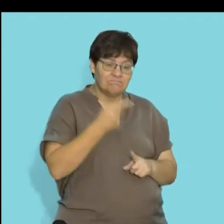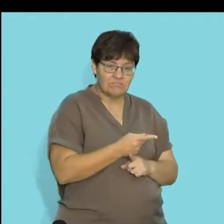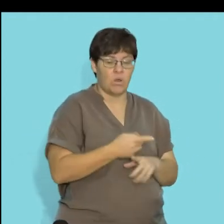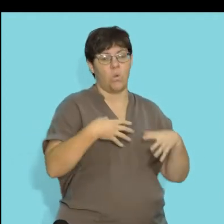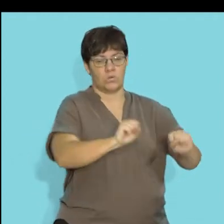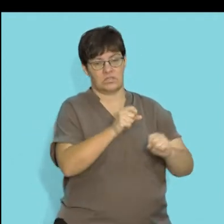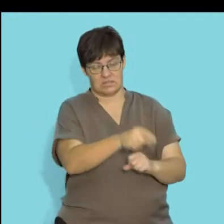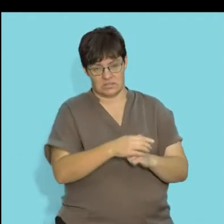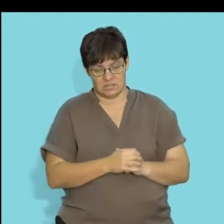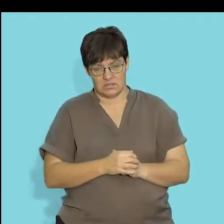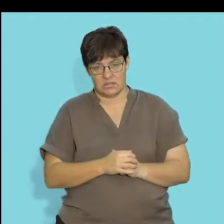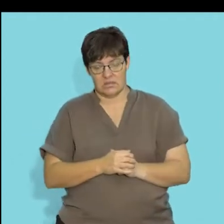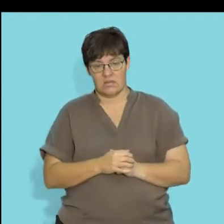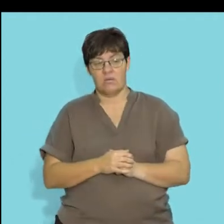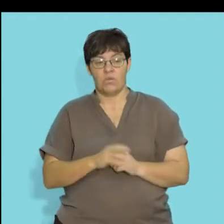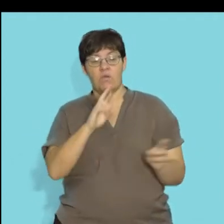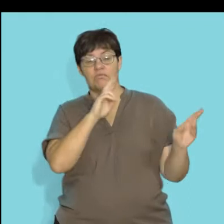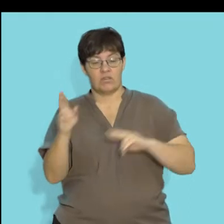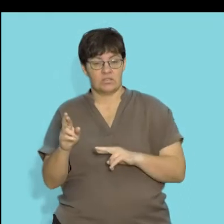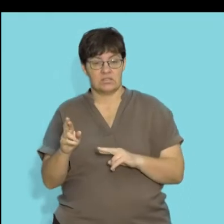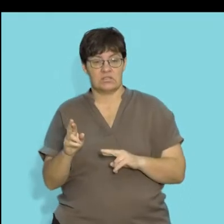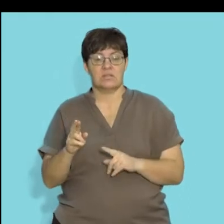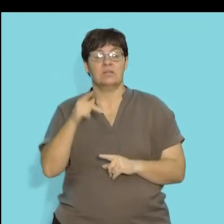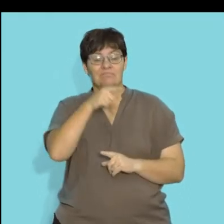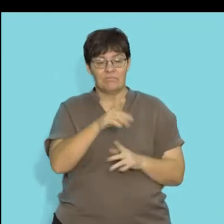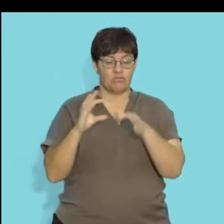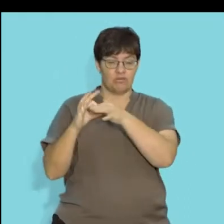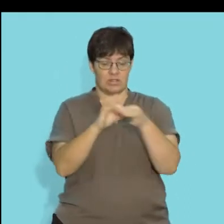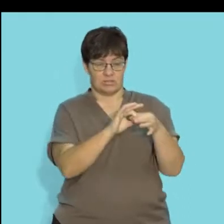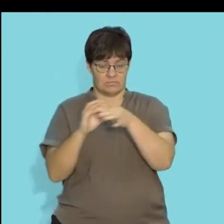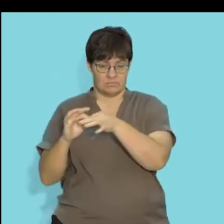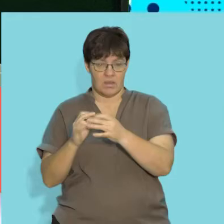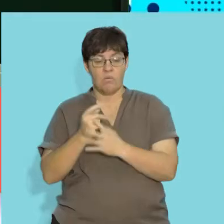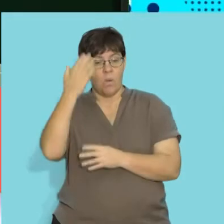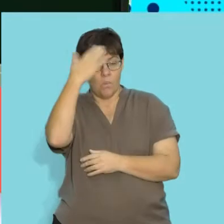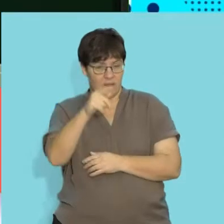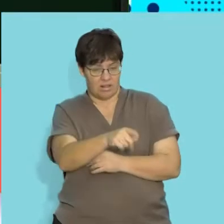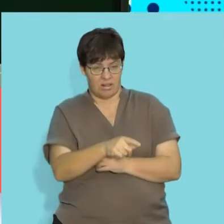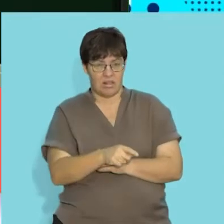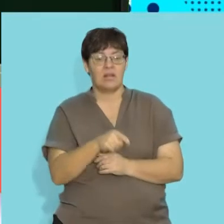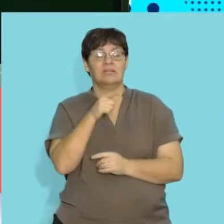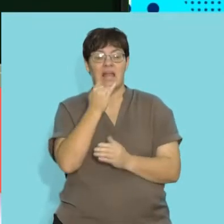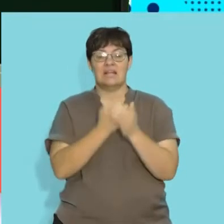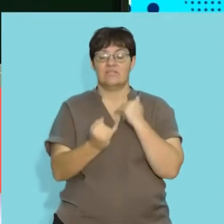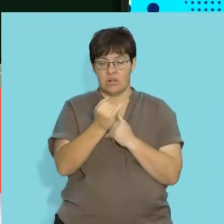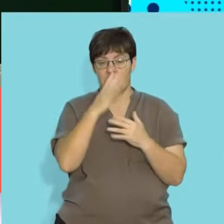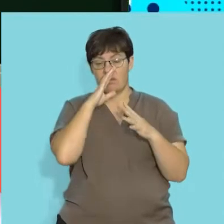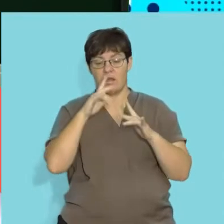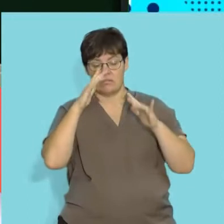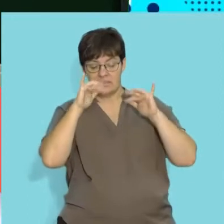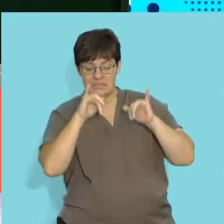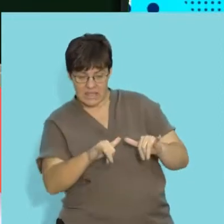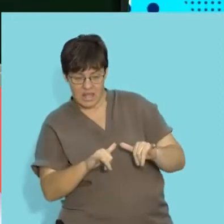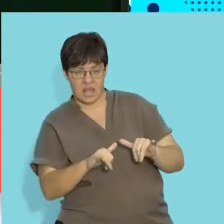expense of the host. So, when we refer to it as a parasitic relationship, we know that the parasite is the individual that